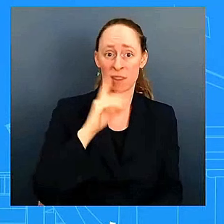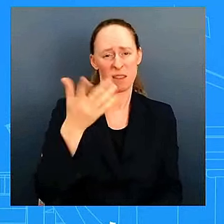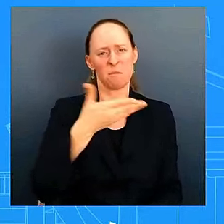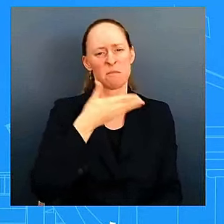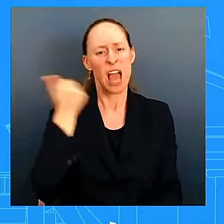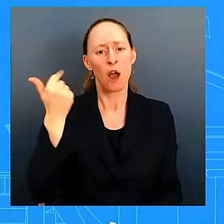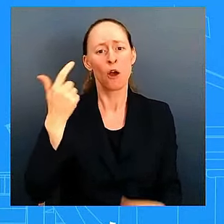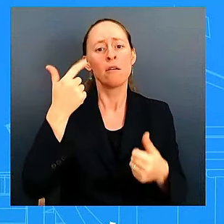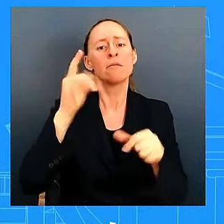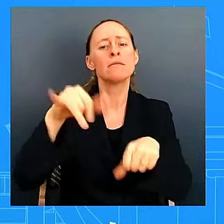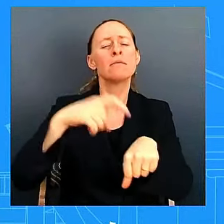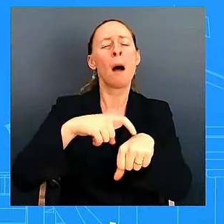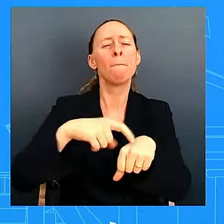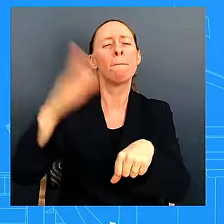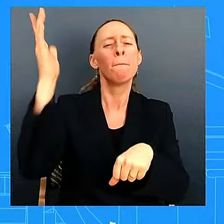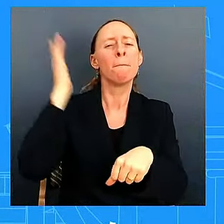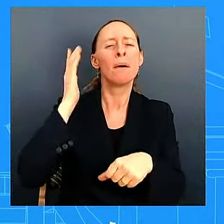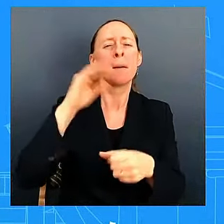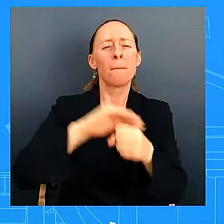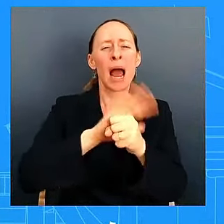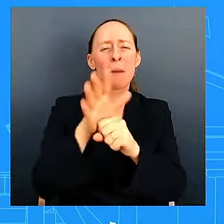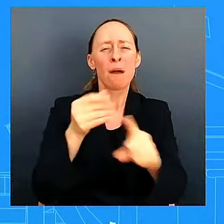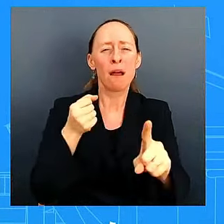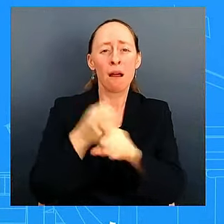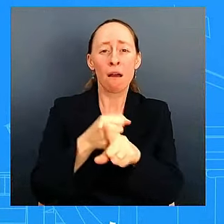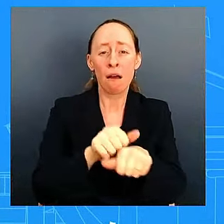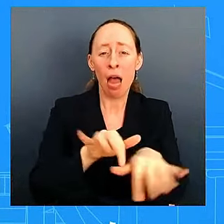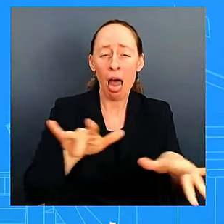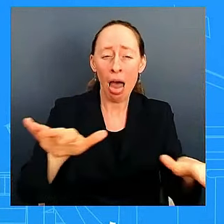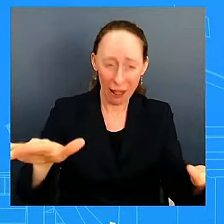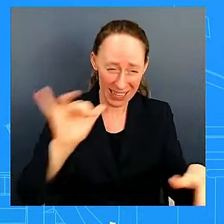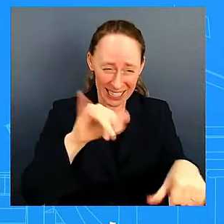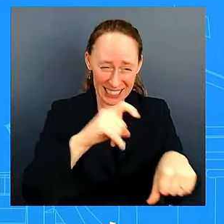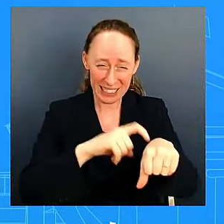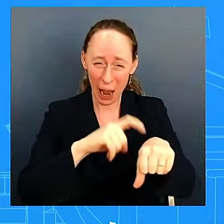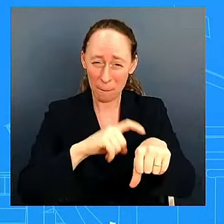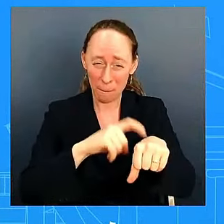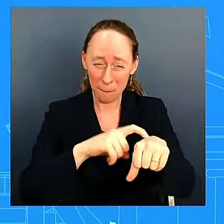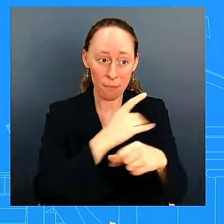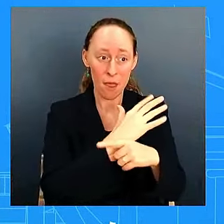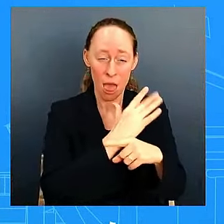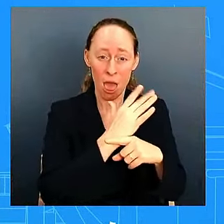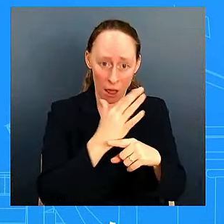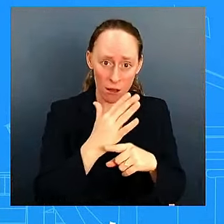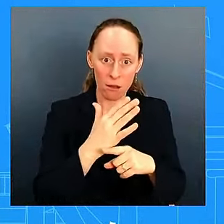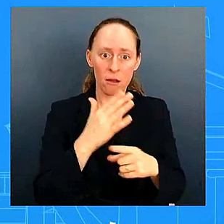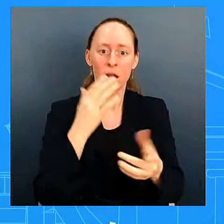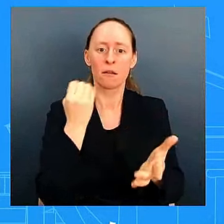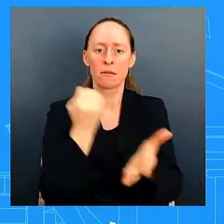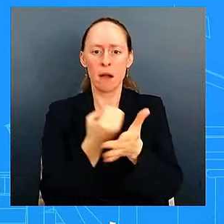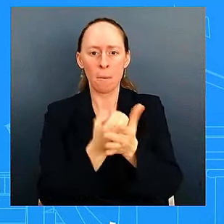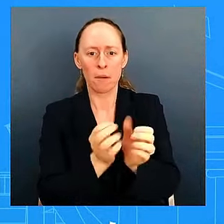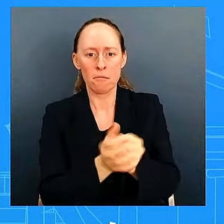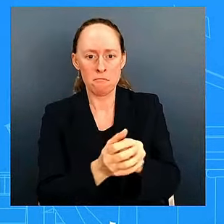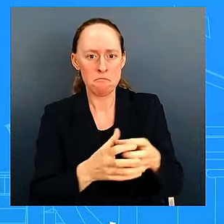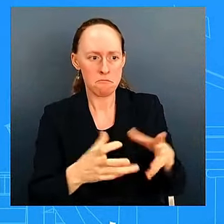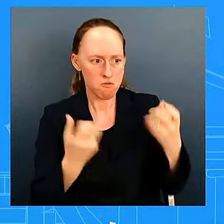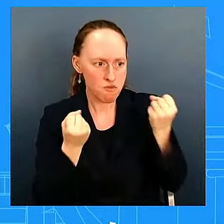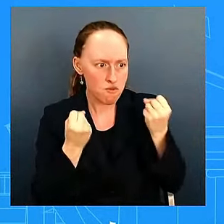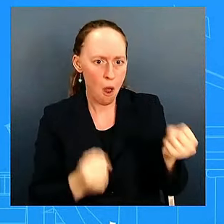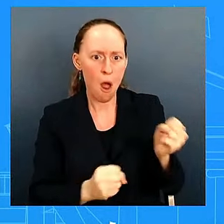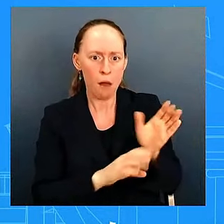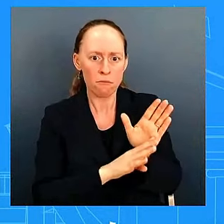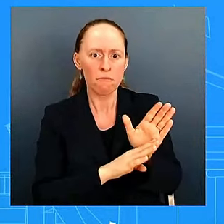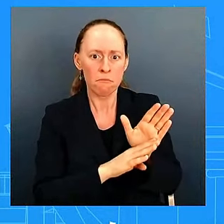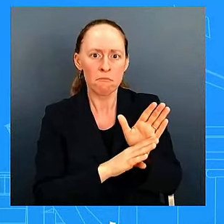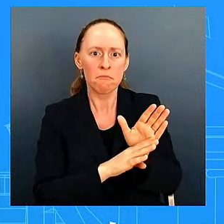the economy recovered uh and uh so as you just stated it hasn't expired it's been 12 months and so for those who to your question